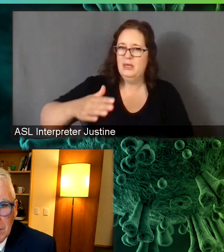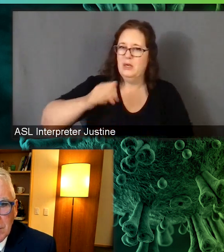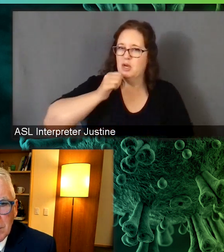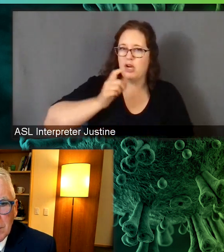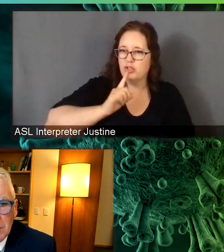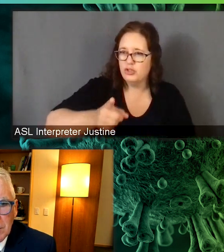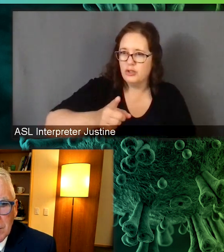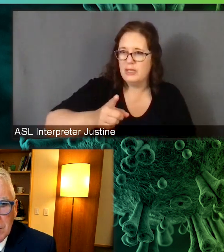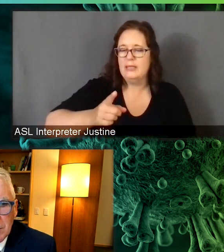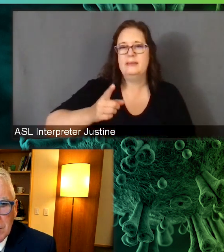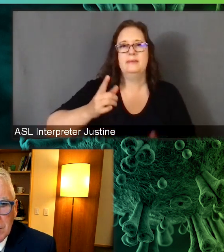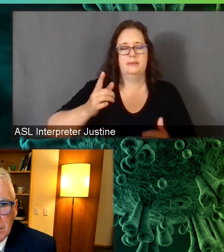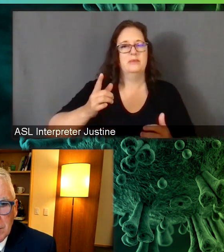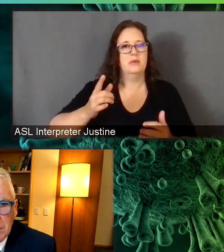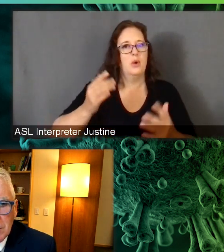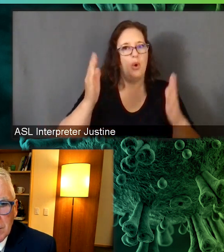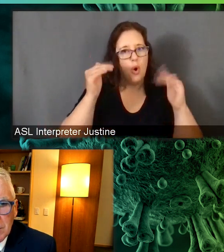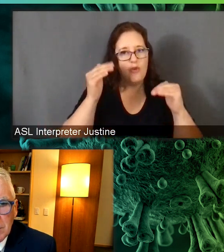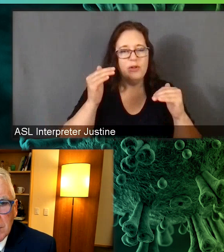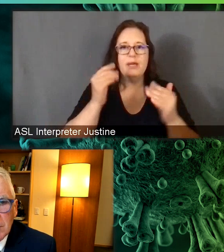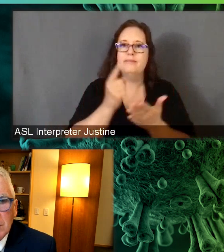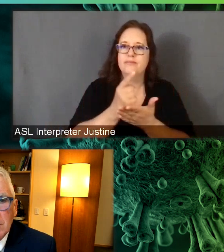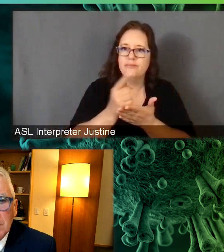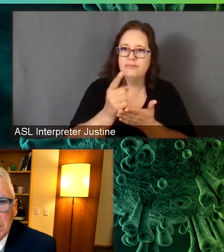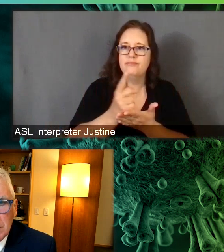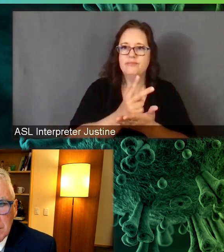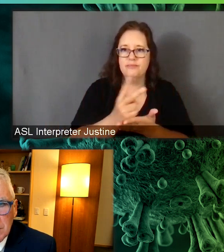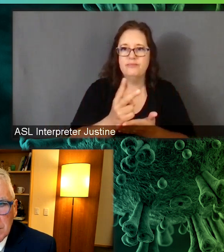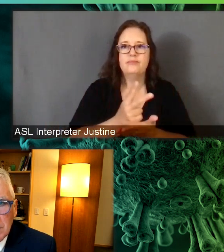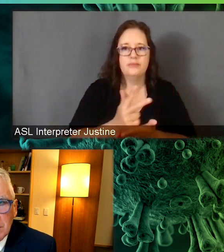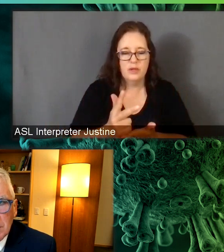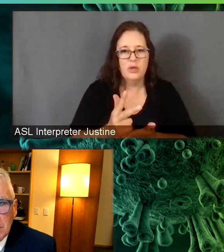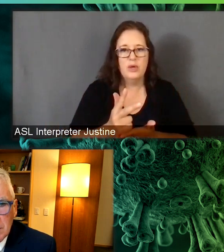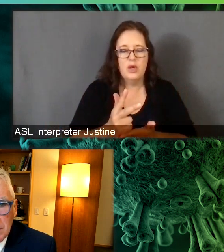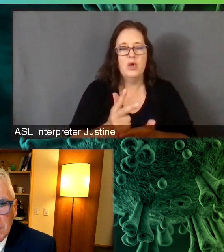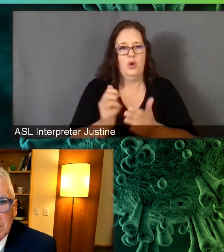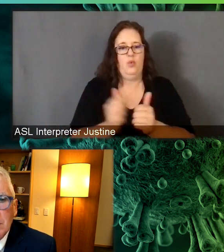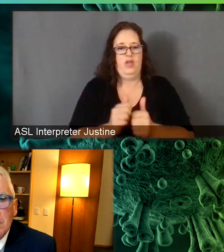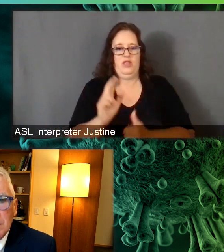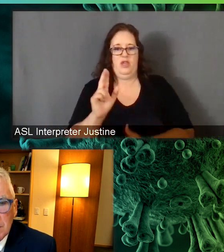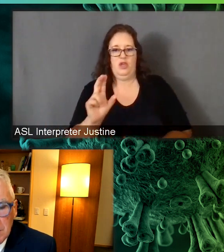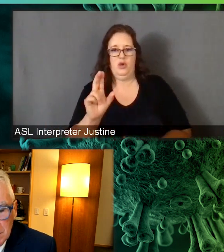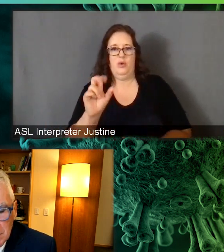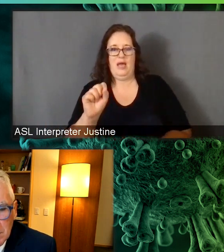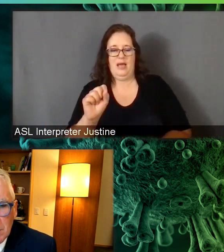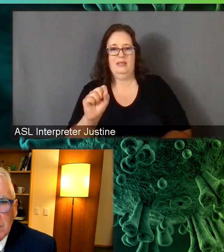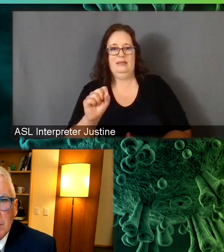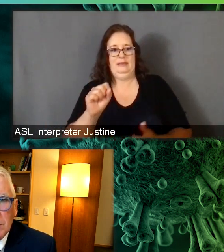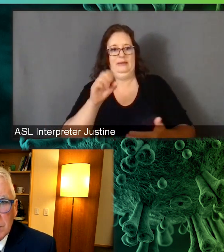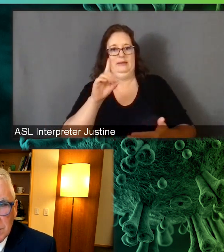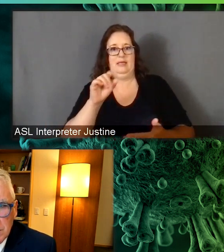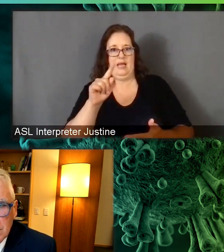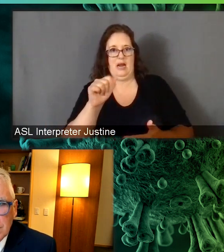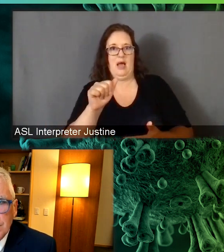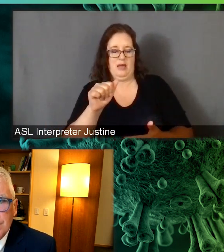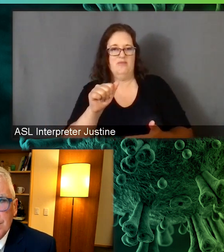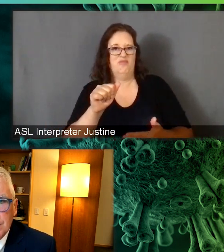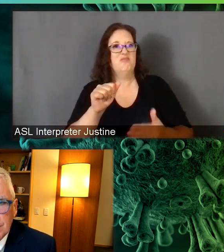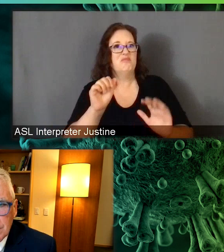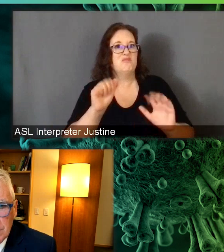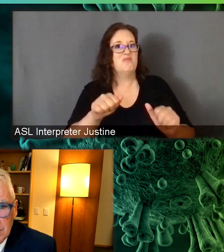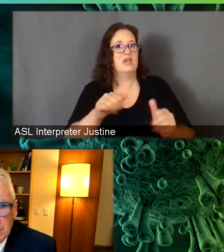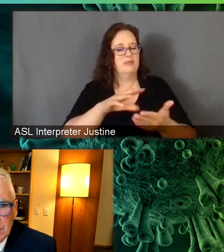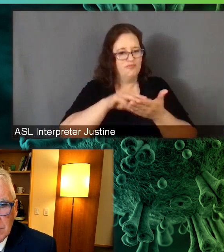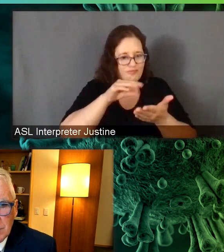next couple of weeks and hopefully with some of our own US data, we'll be able to answer that question more clearly. But it's